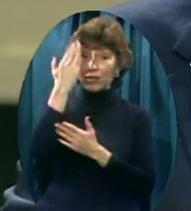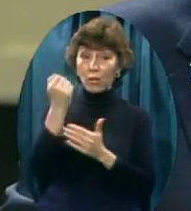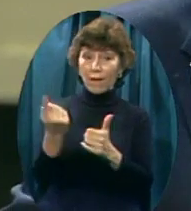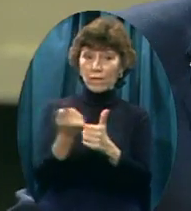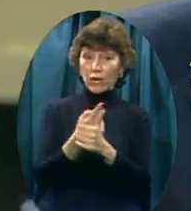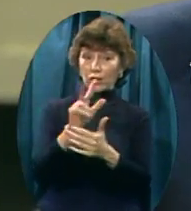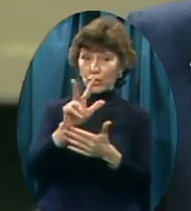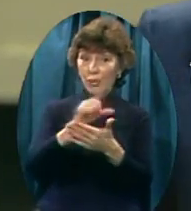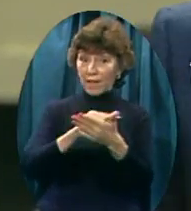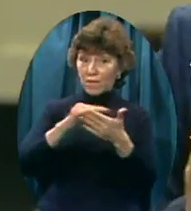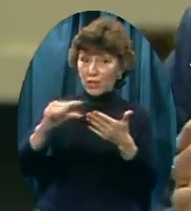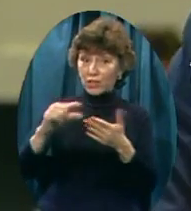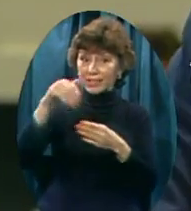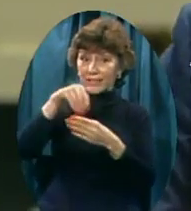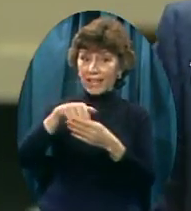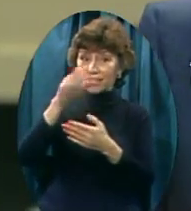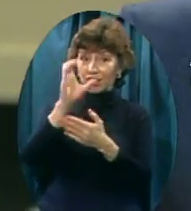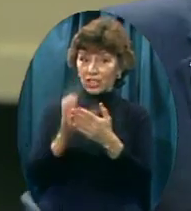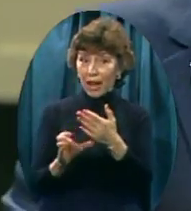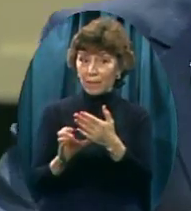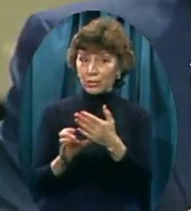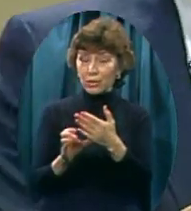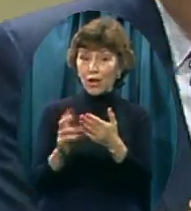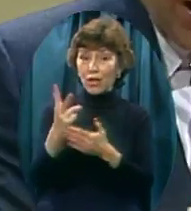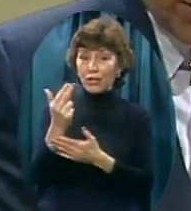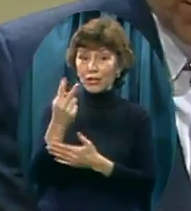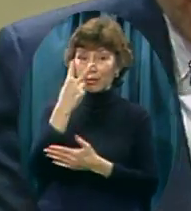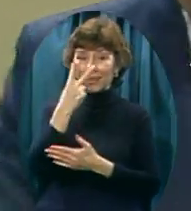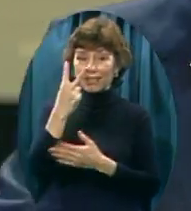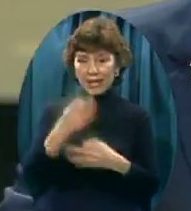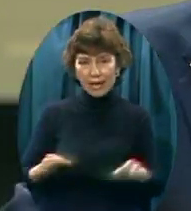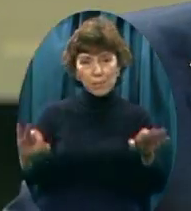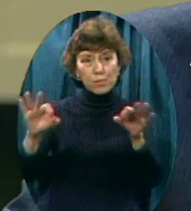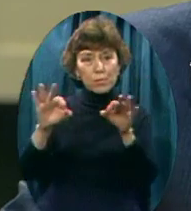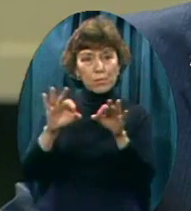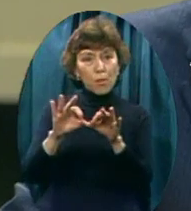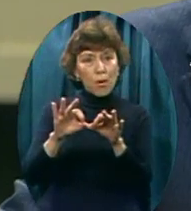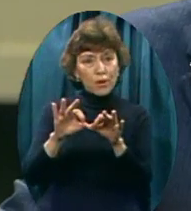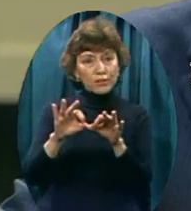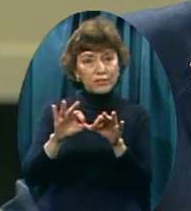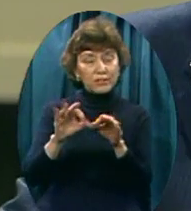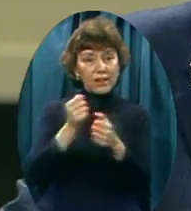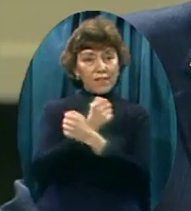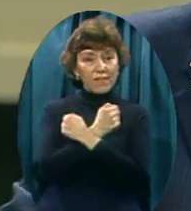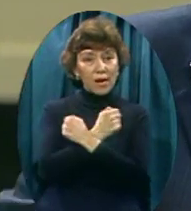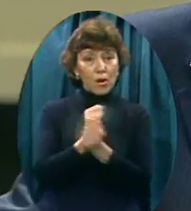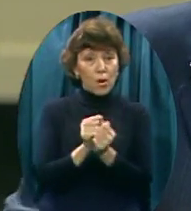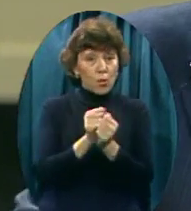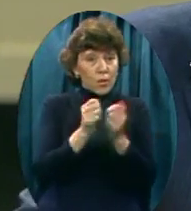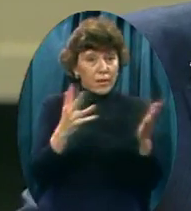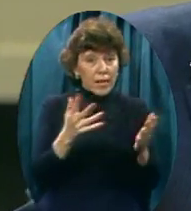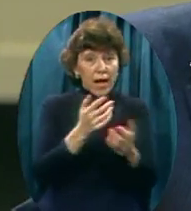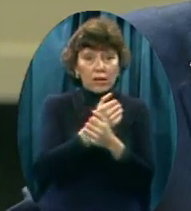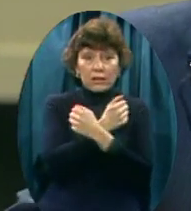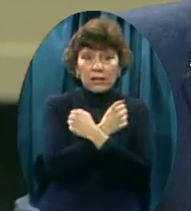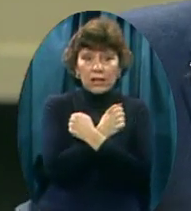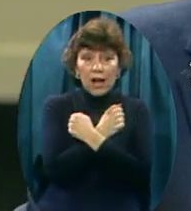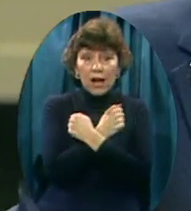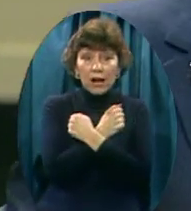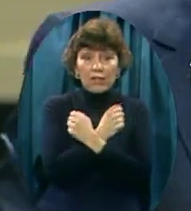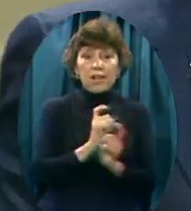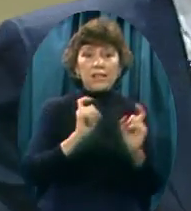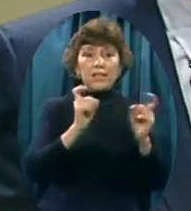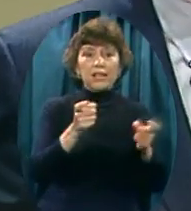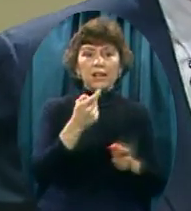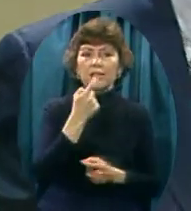We see the importance Of love Without love The gift of tongues Or languages Is said to be As